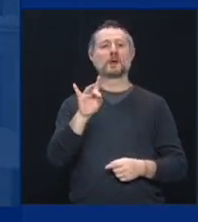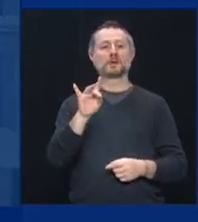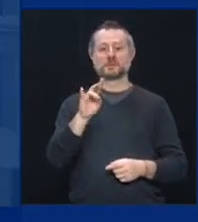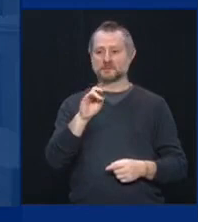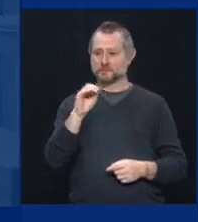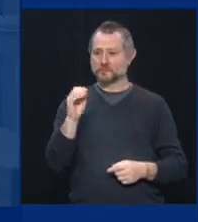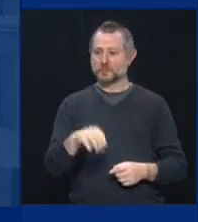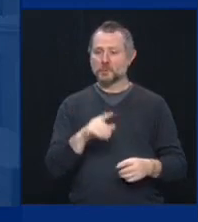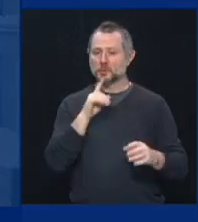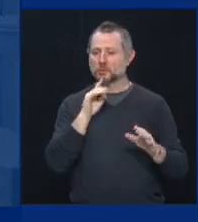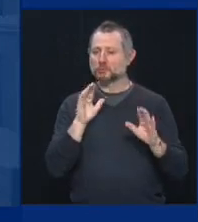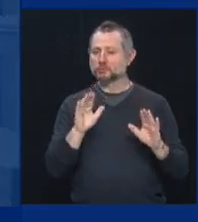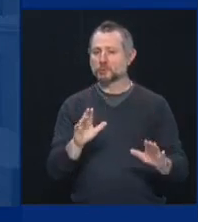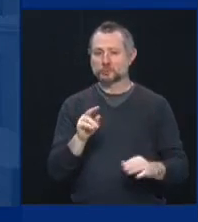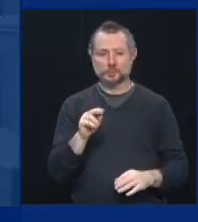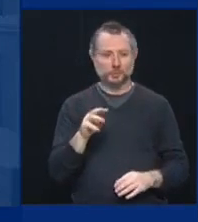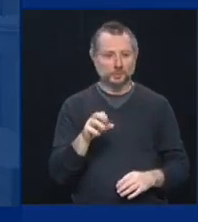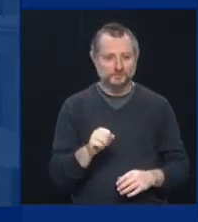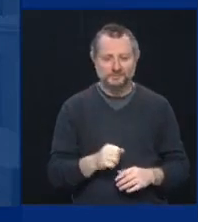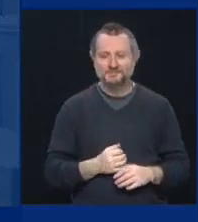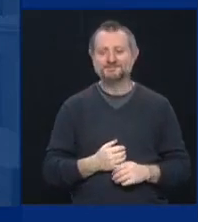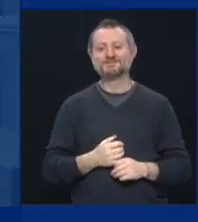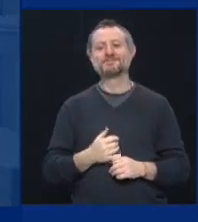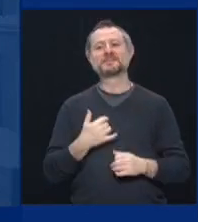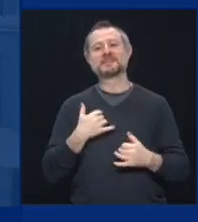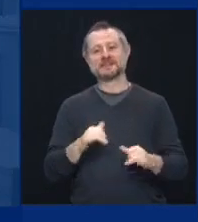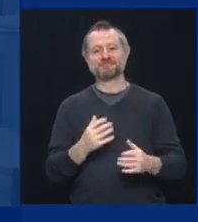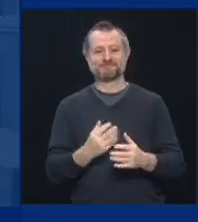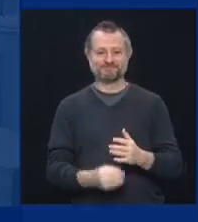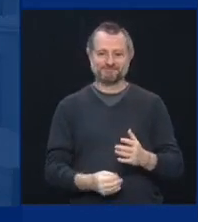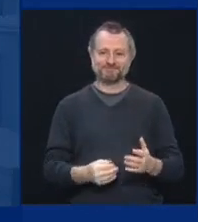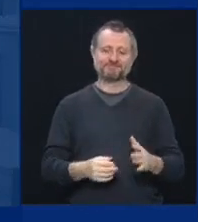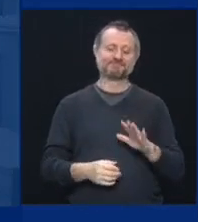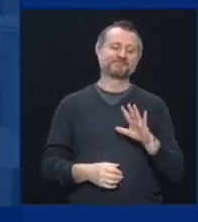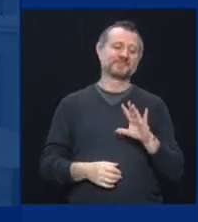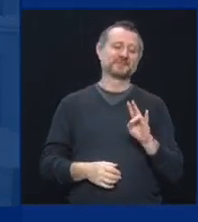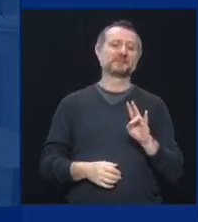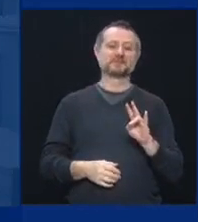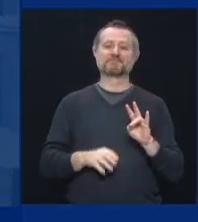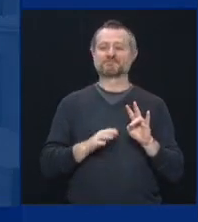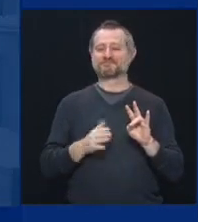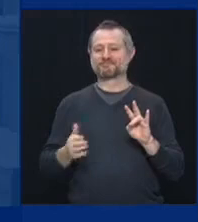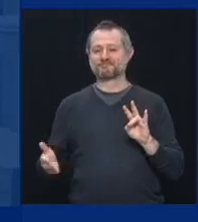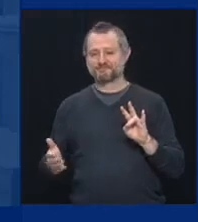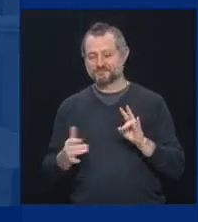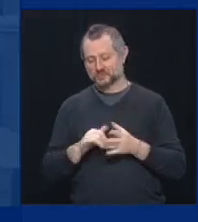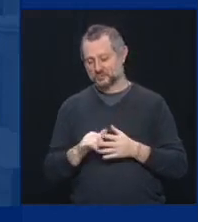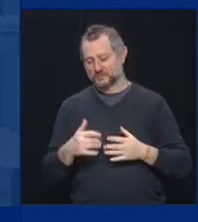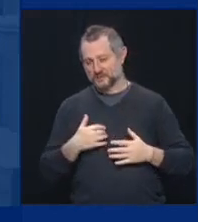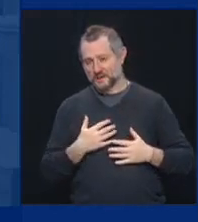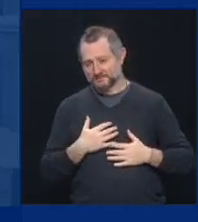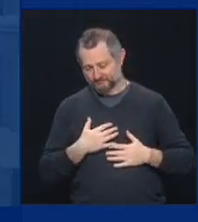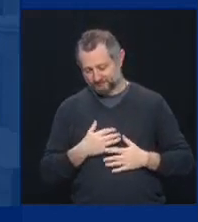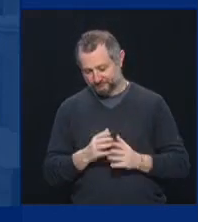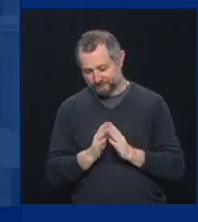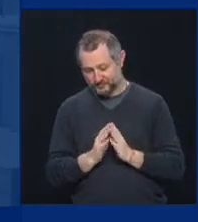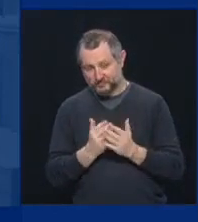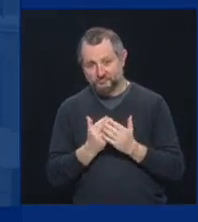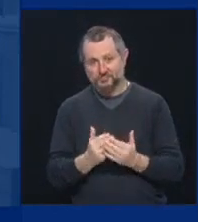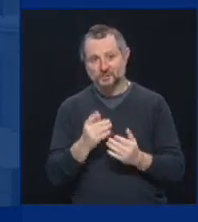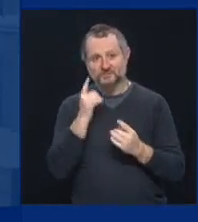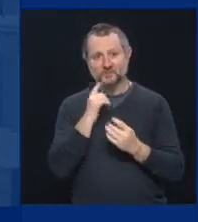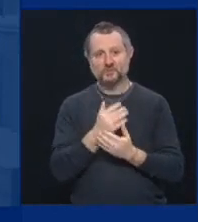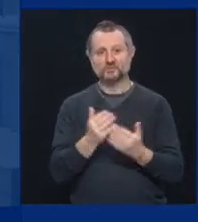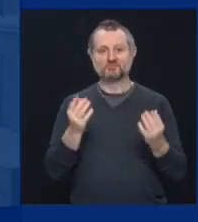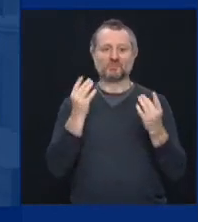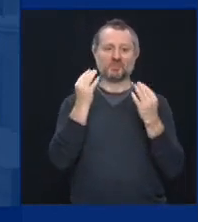news. We still lost 57 New Yorkers yesterday, and they are in our thoughts and prayers. But the numbers